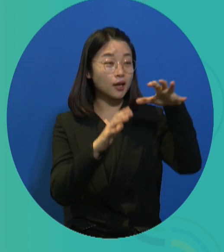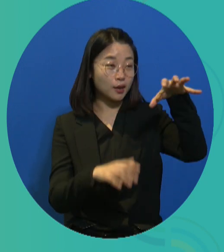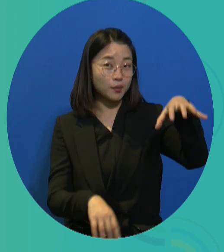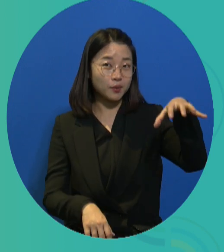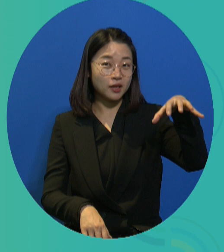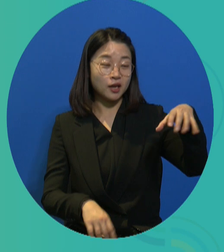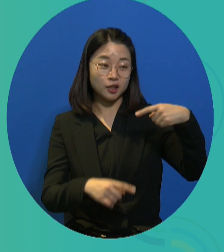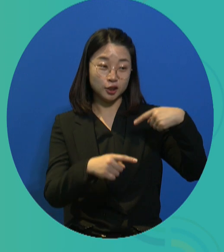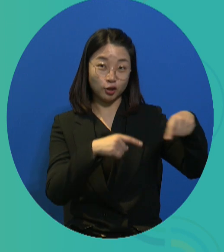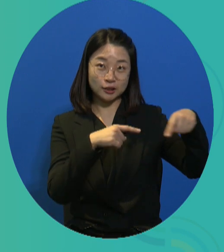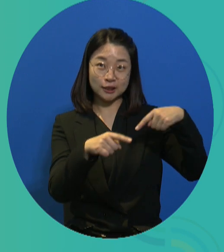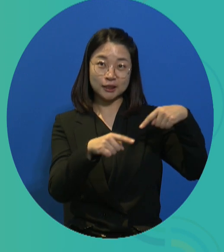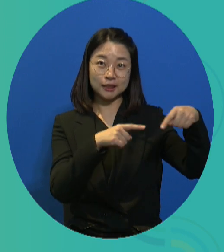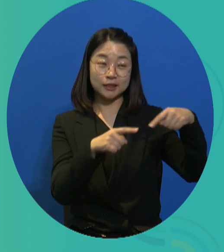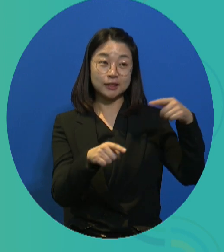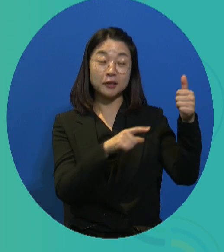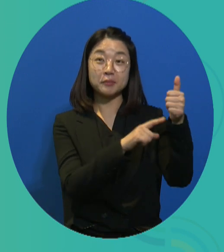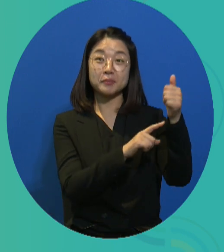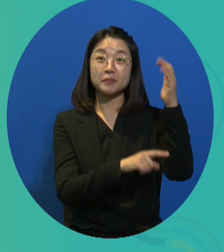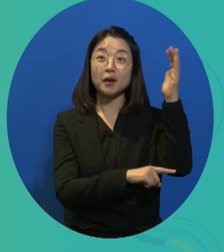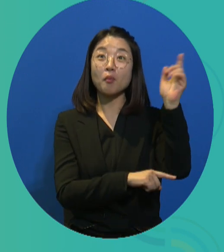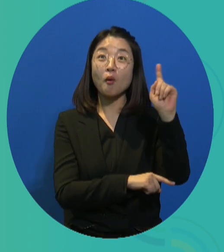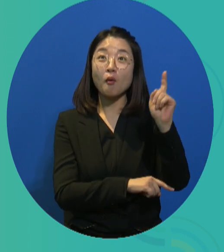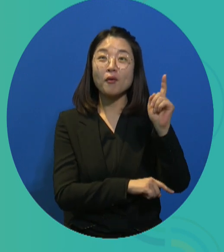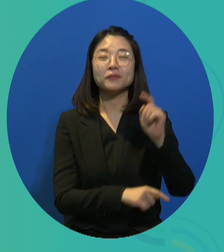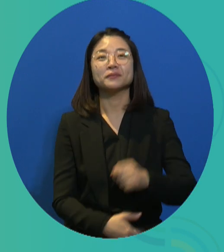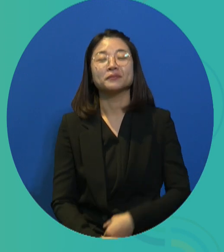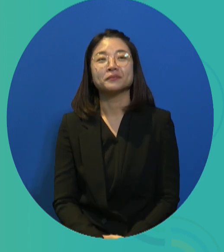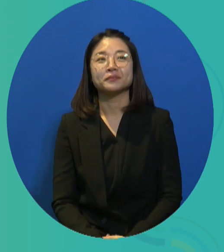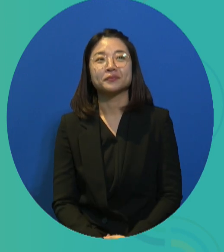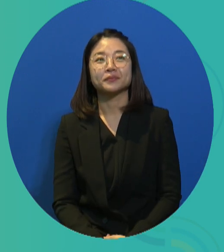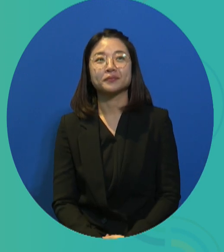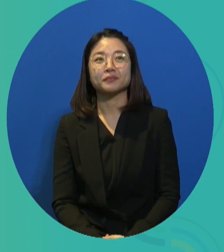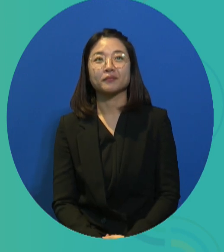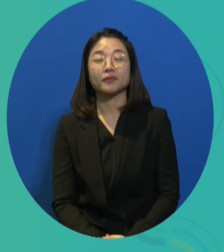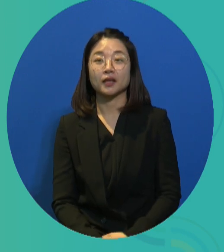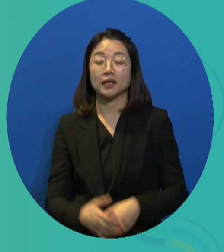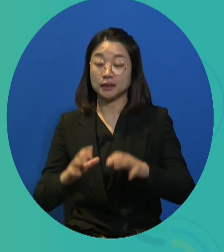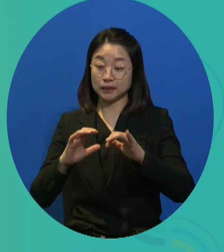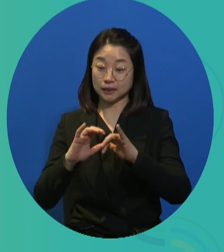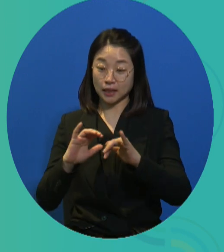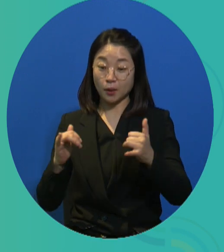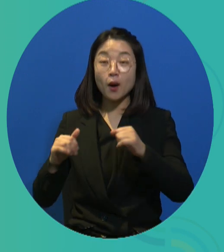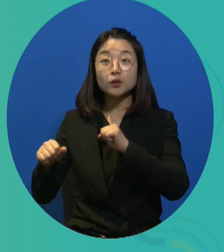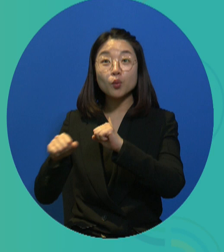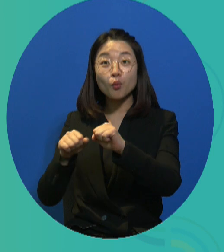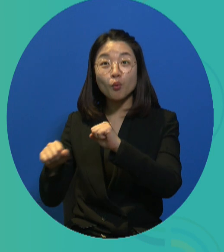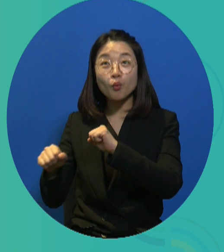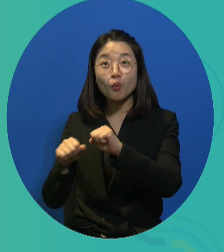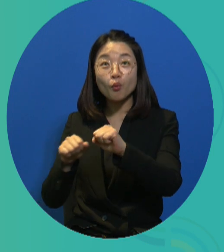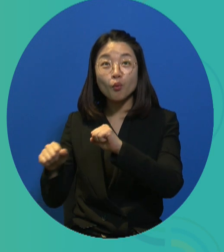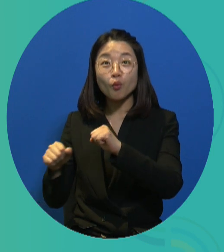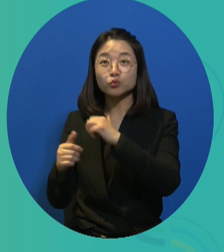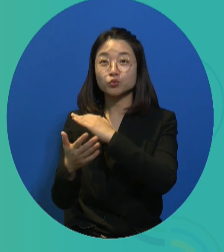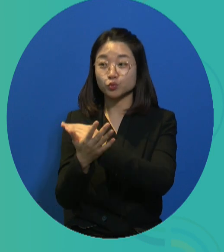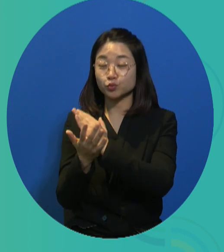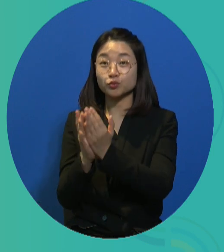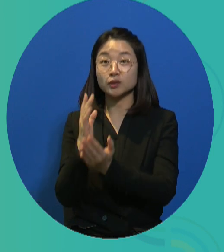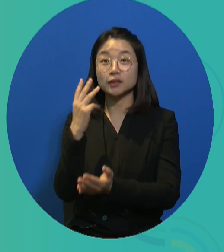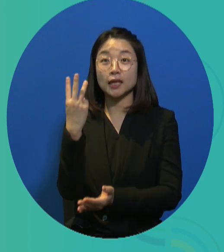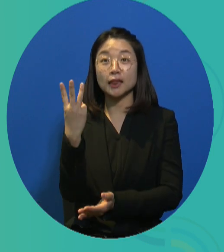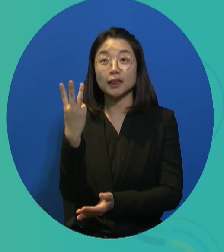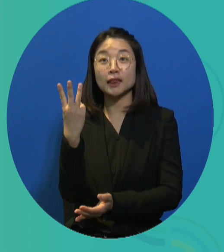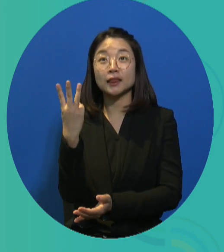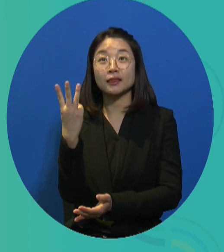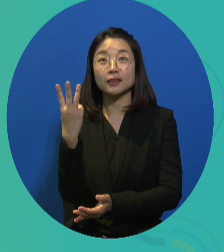needed for an active life as suggested by Hannah Arendt, as you know, the famous philosopher. Hannah Arendt has said that